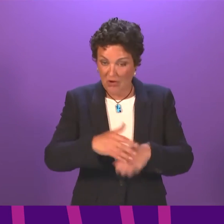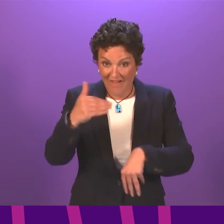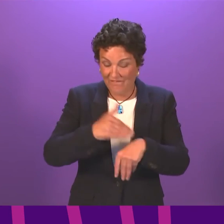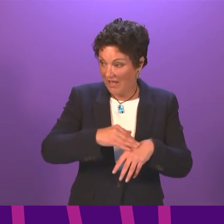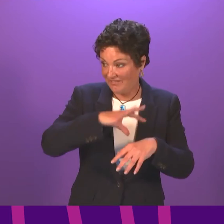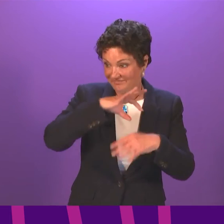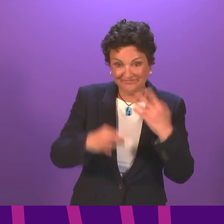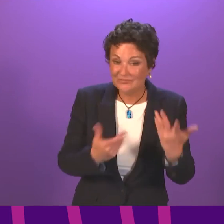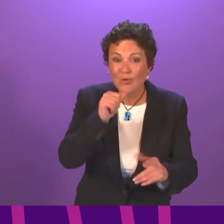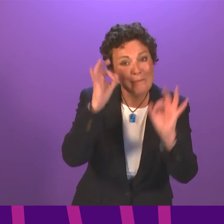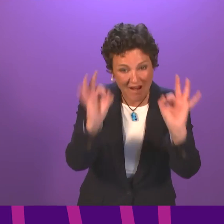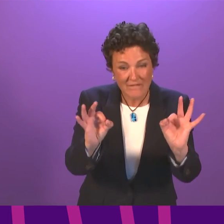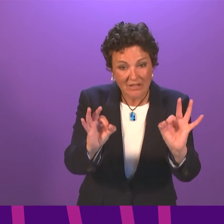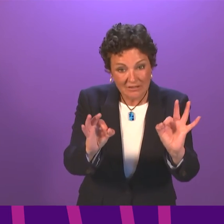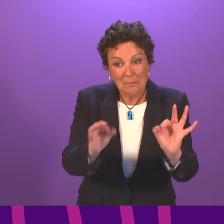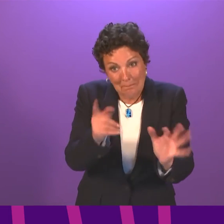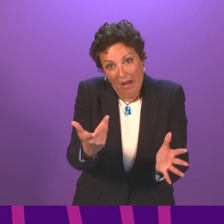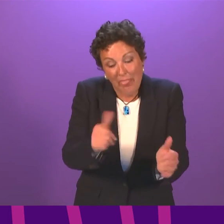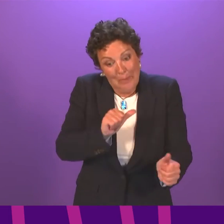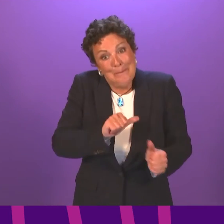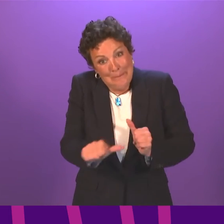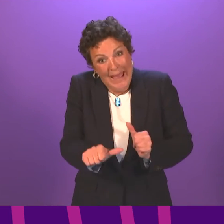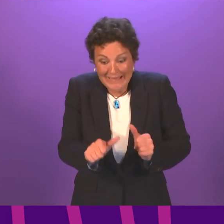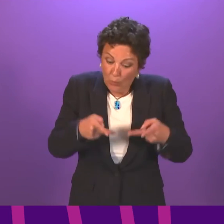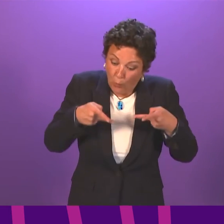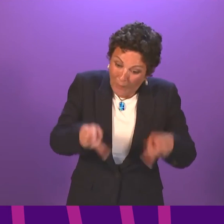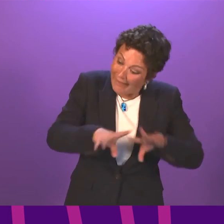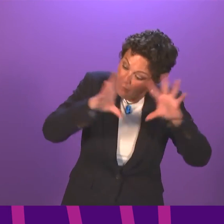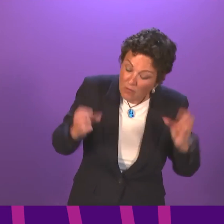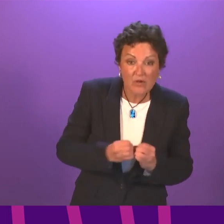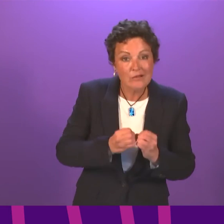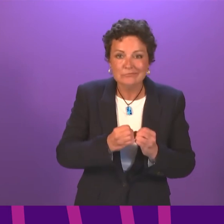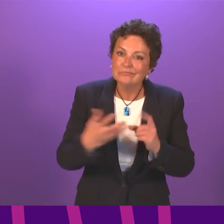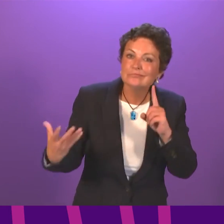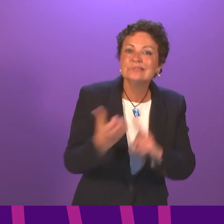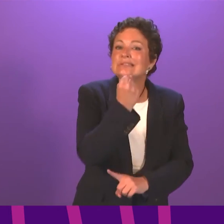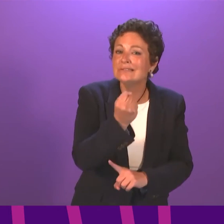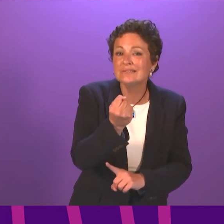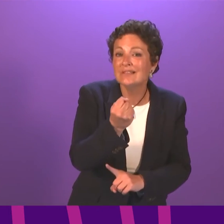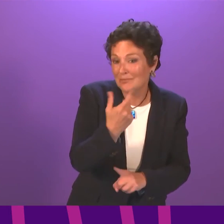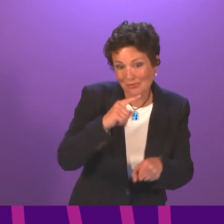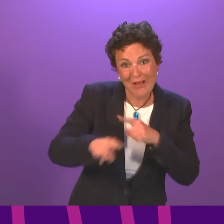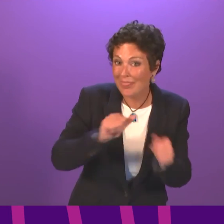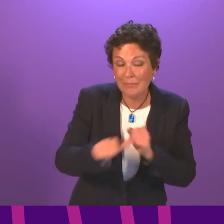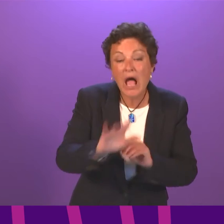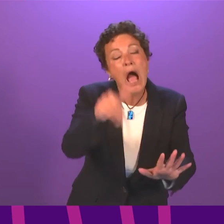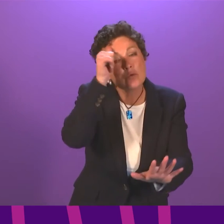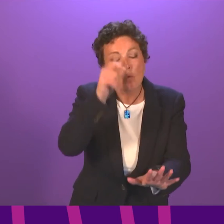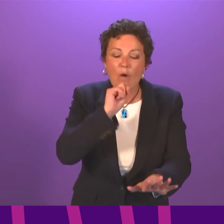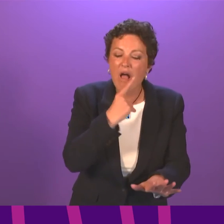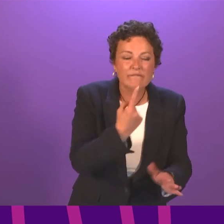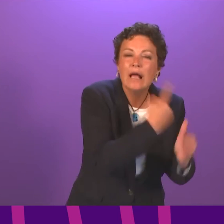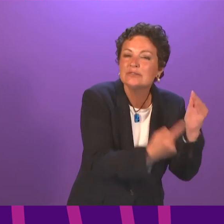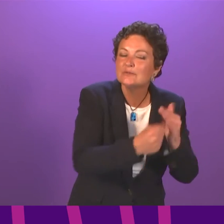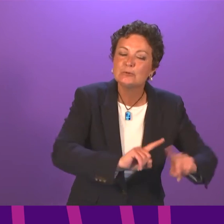is far from ideal. But in an imperfect situation, finding the best overall way. There will always be individual circumstances that we need to look at and